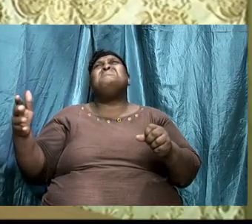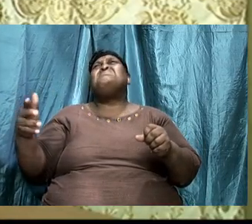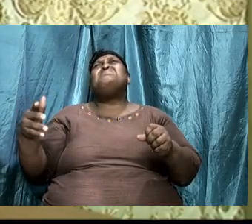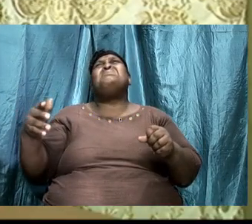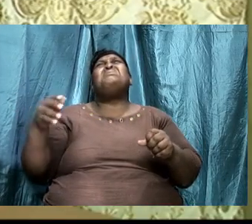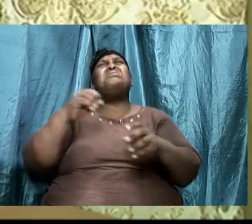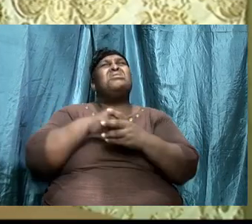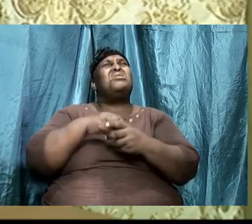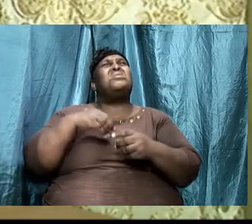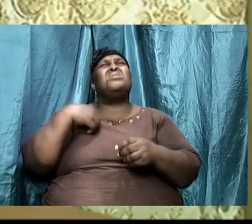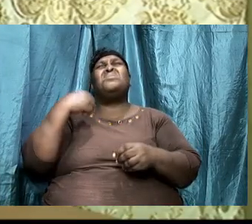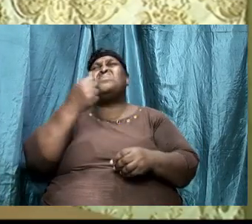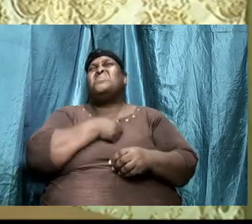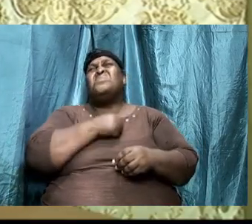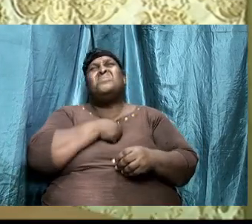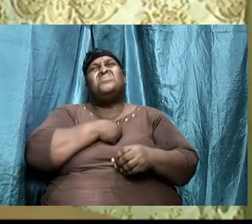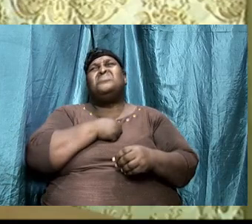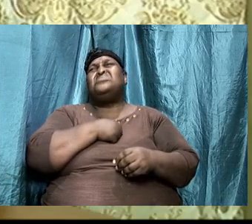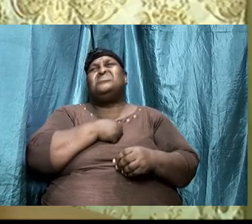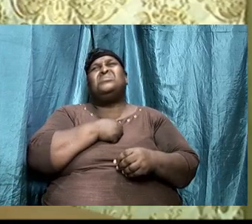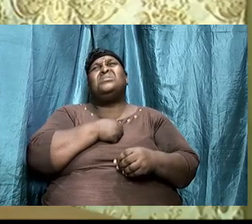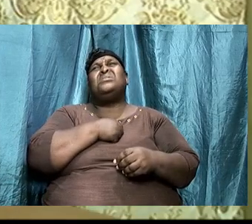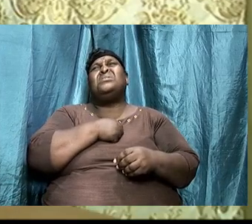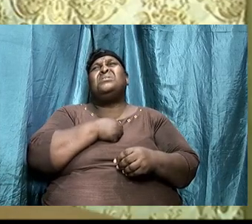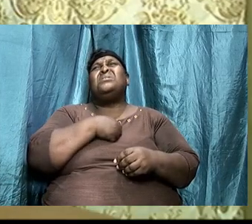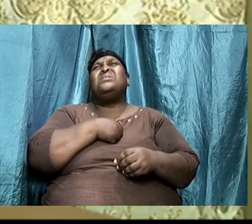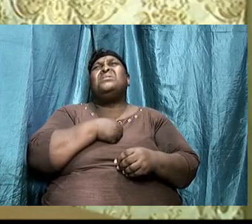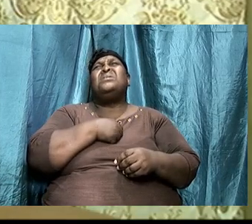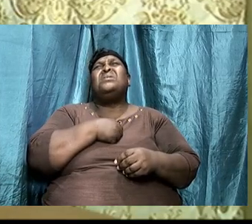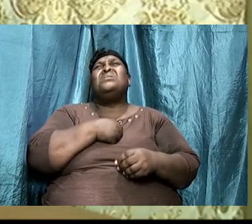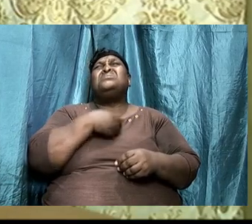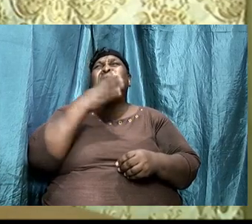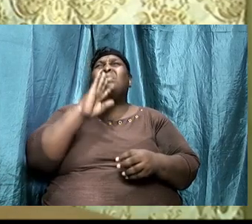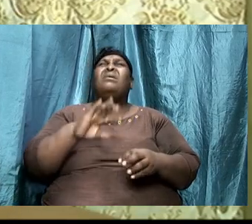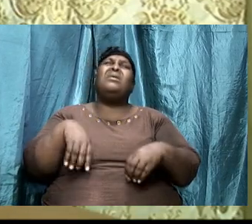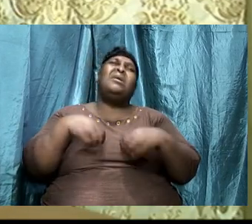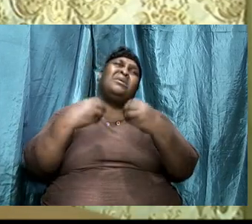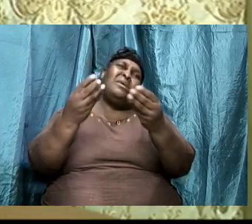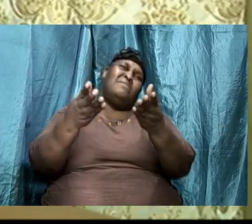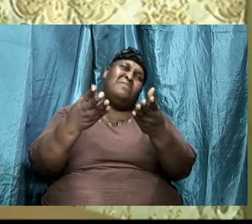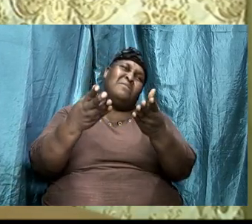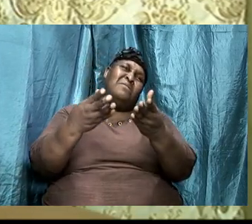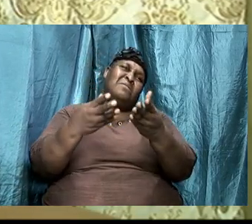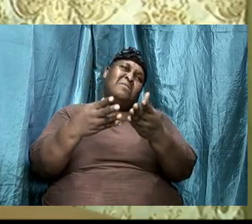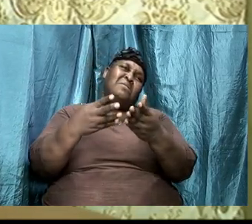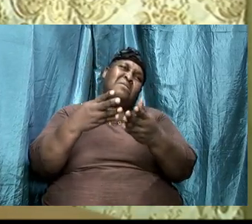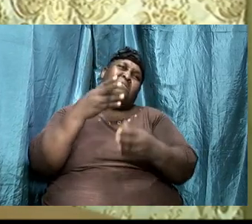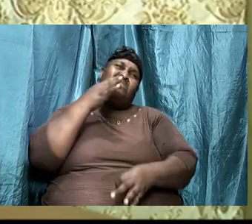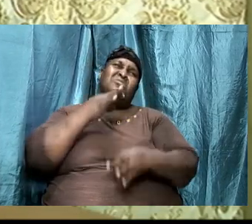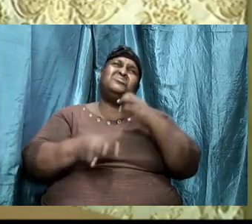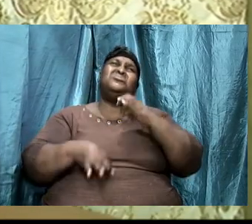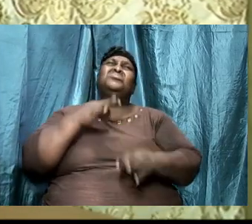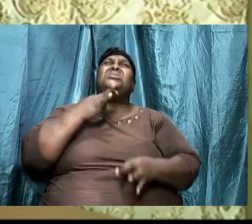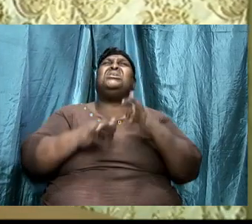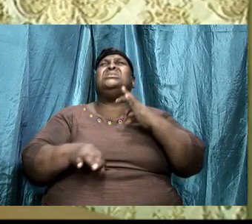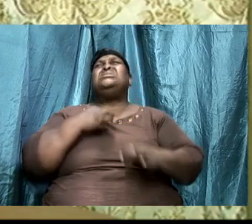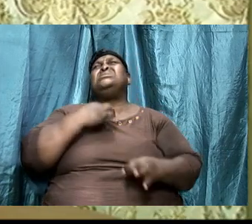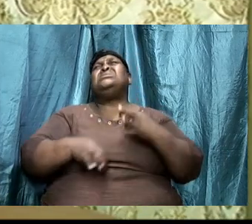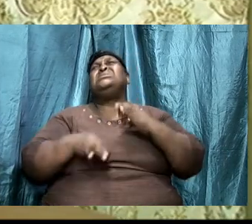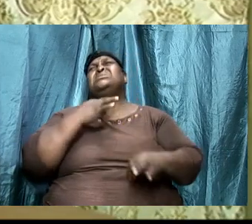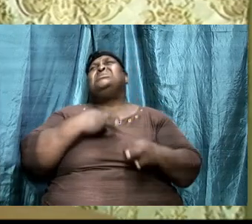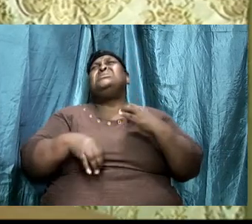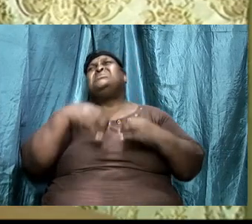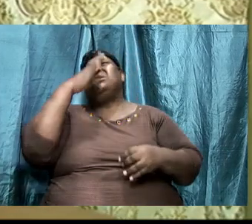to you I am frustrated now God said yes give me now ready feed and then we see God work